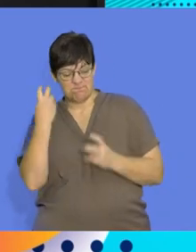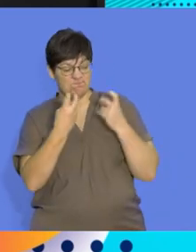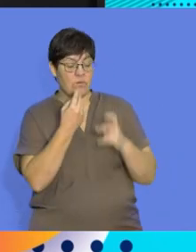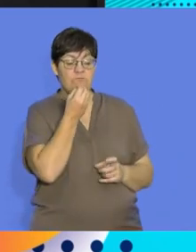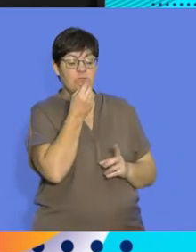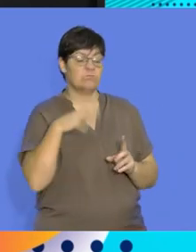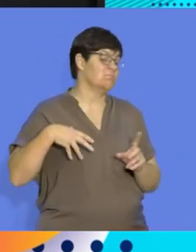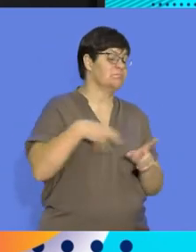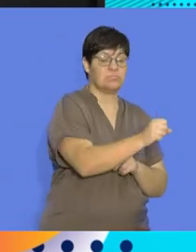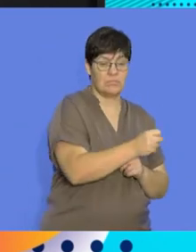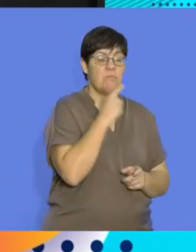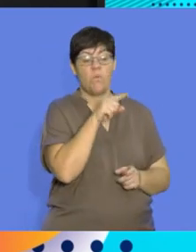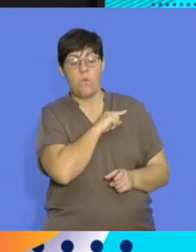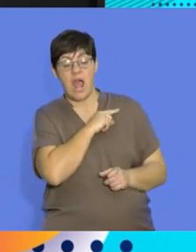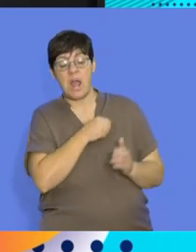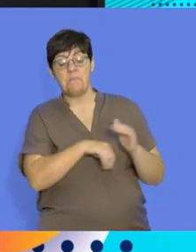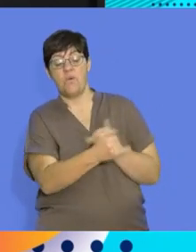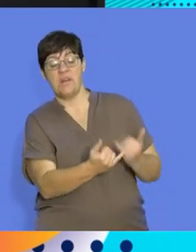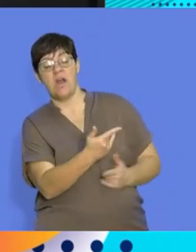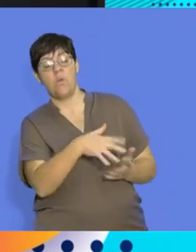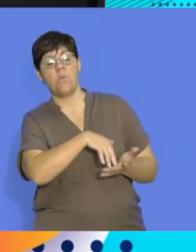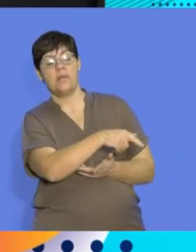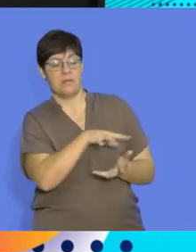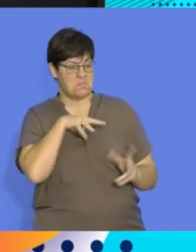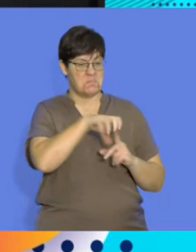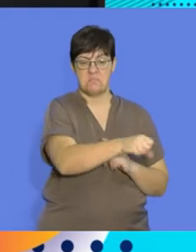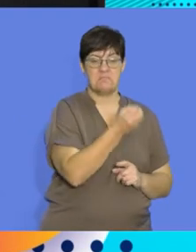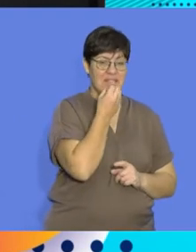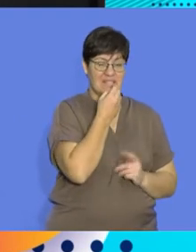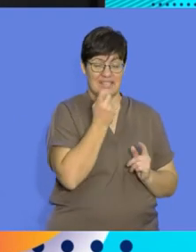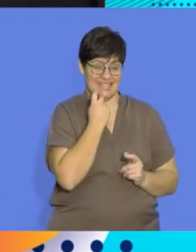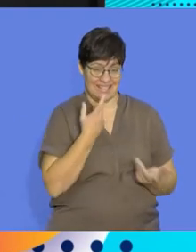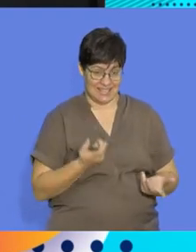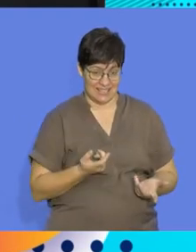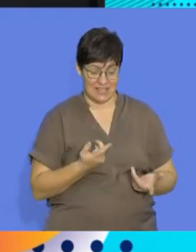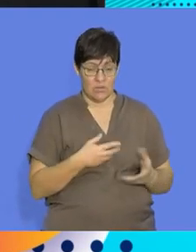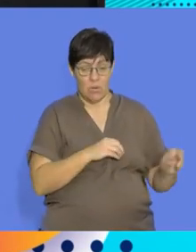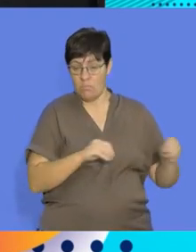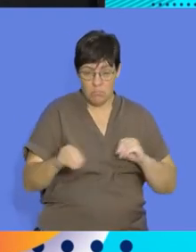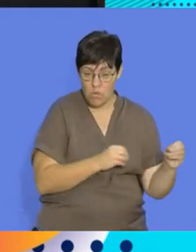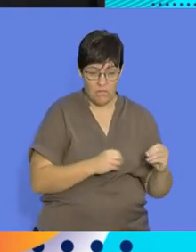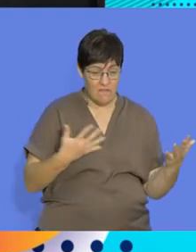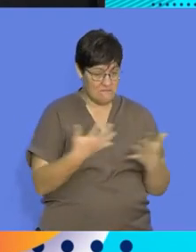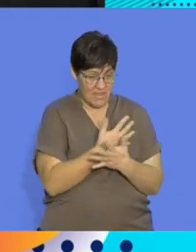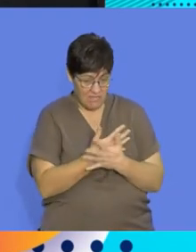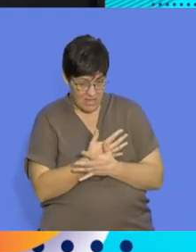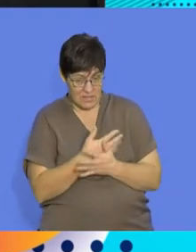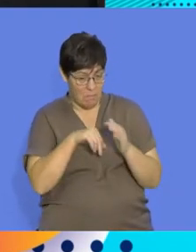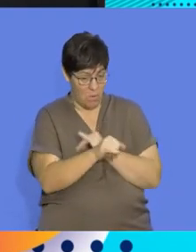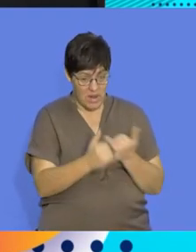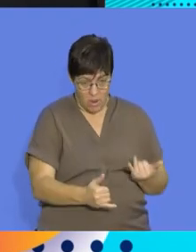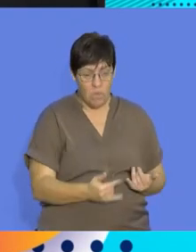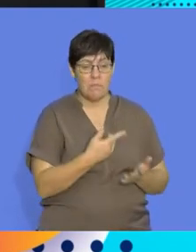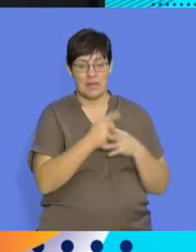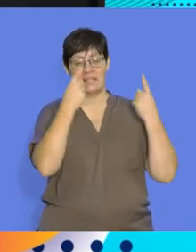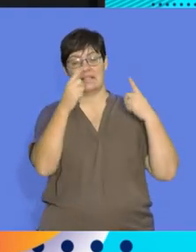constantly looking for young, weak individuals. So being able to survive, being able to move immediately after being born